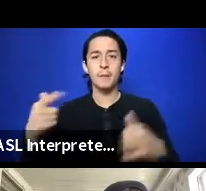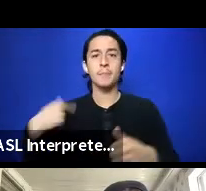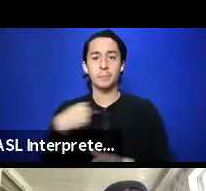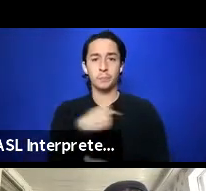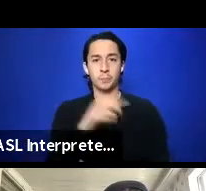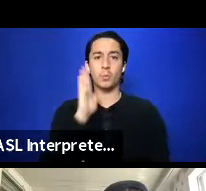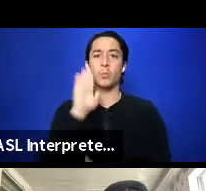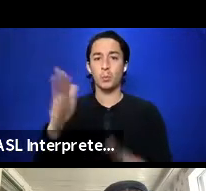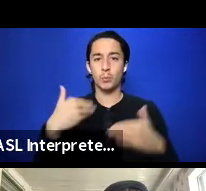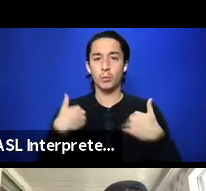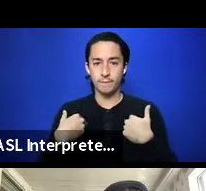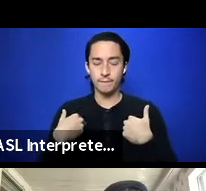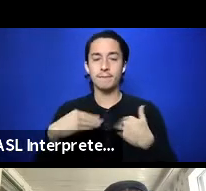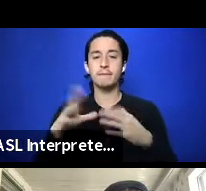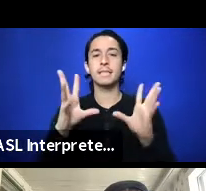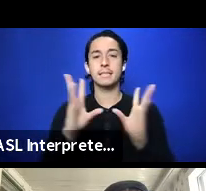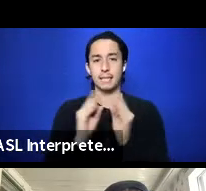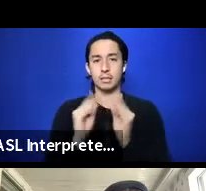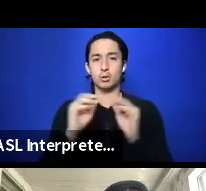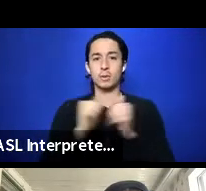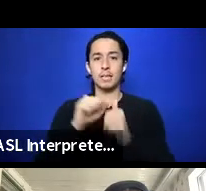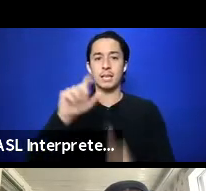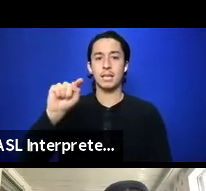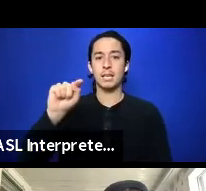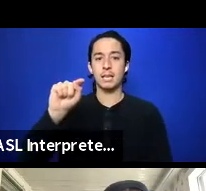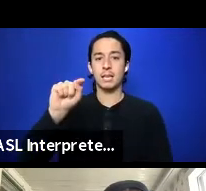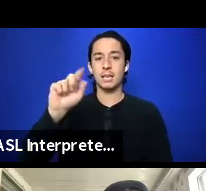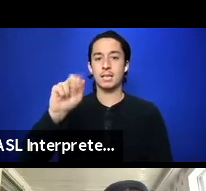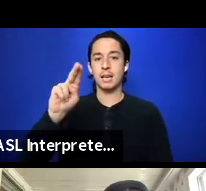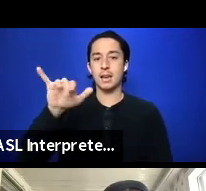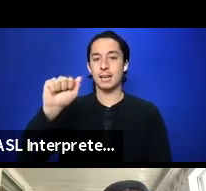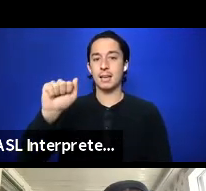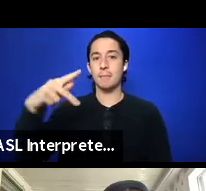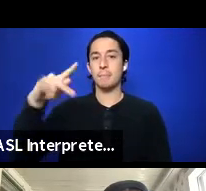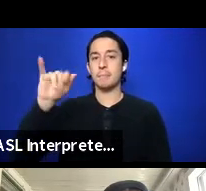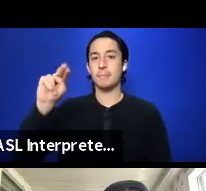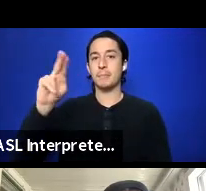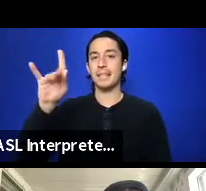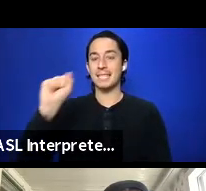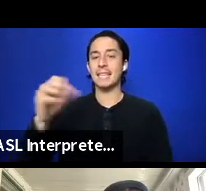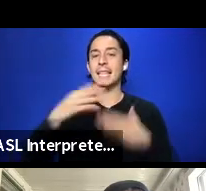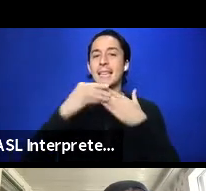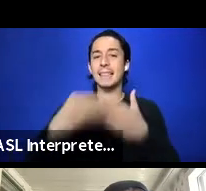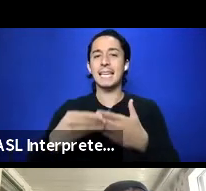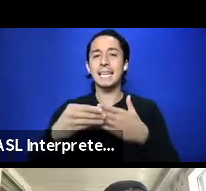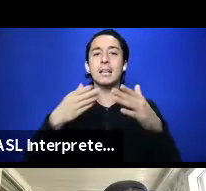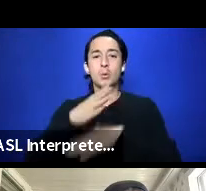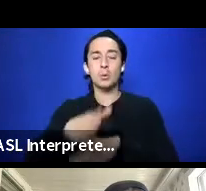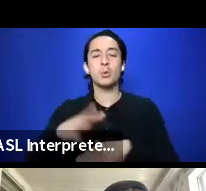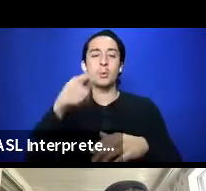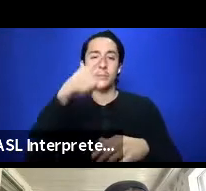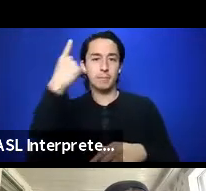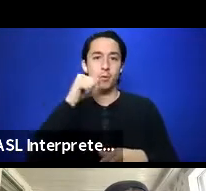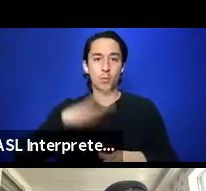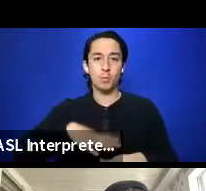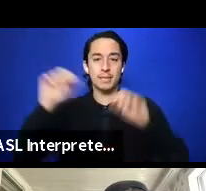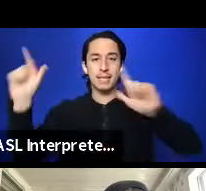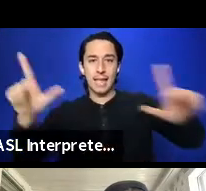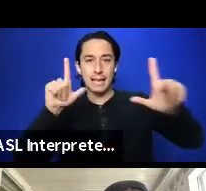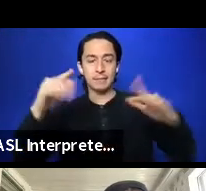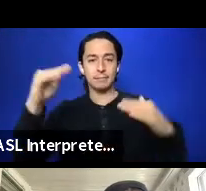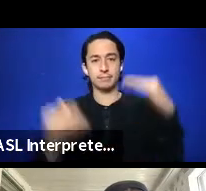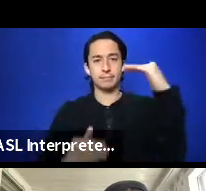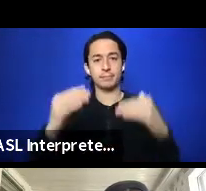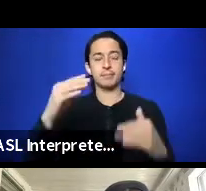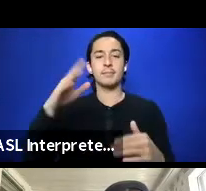have a session with Tanya Pinkins leading Through a Black Woman's Lens about disparities in Hollywood and theater for Black women.